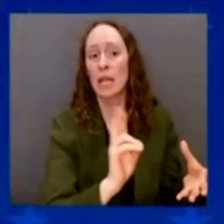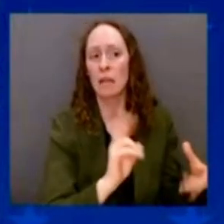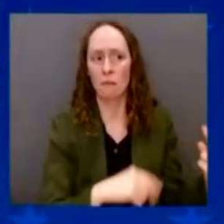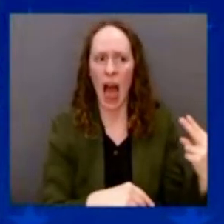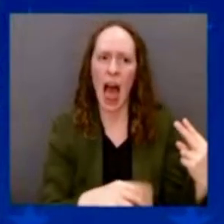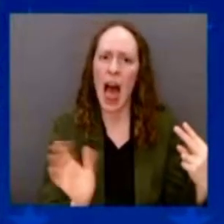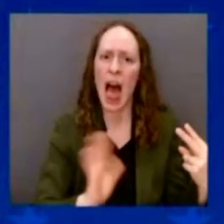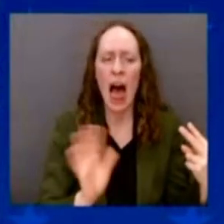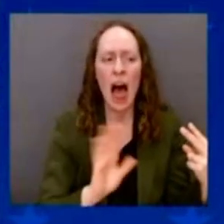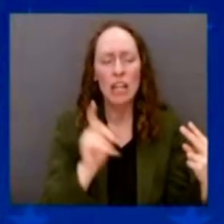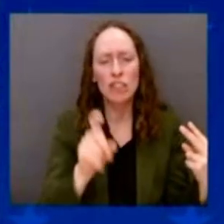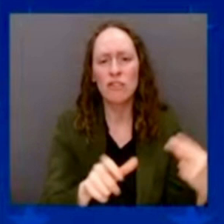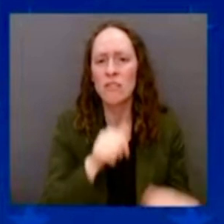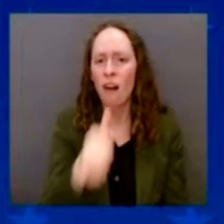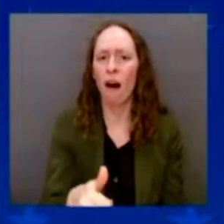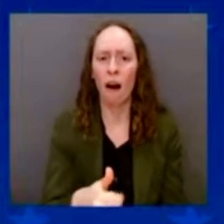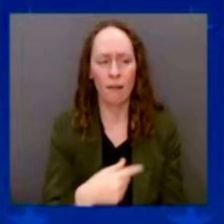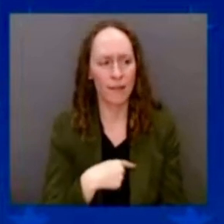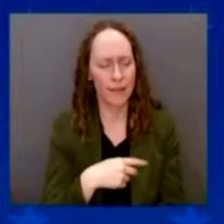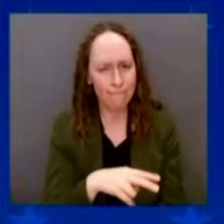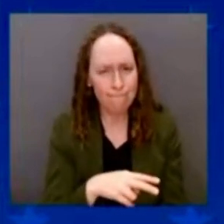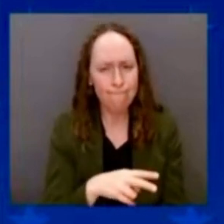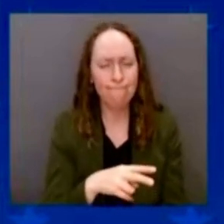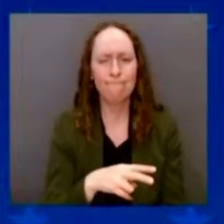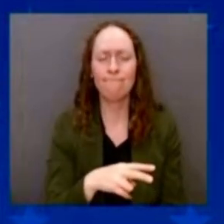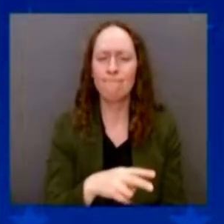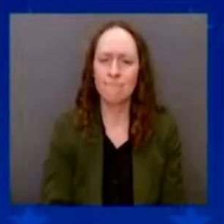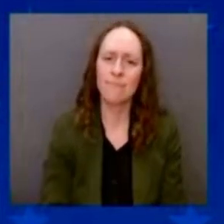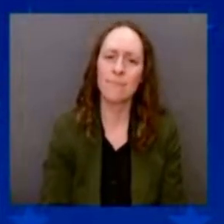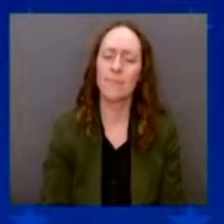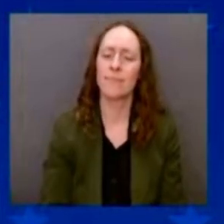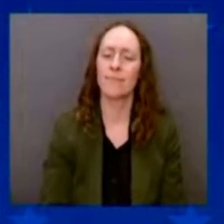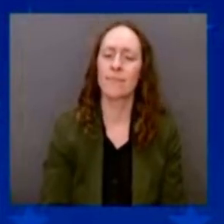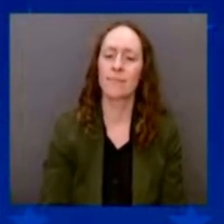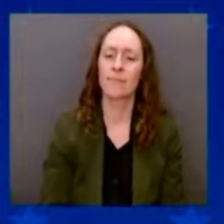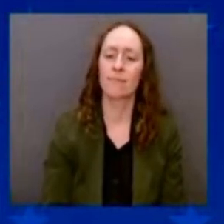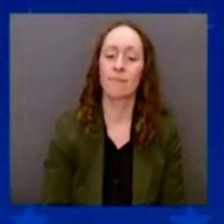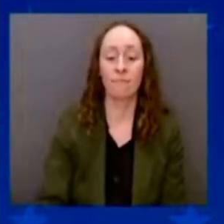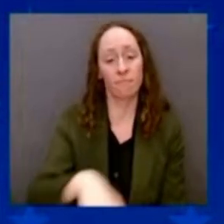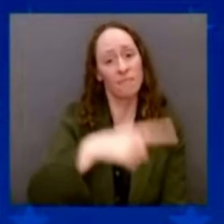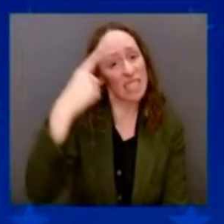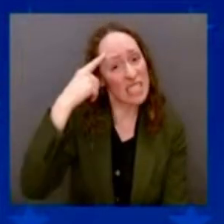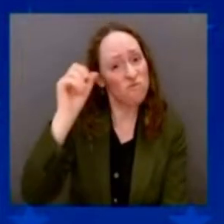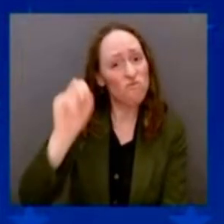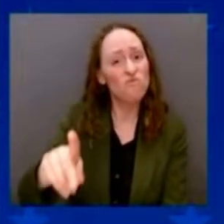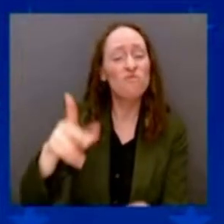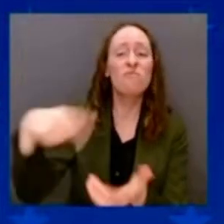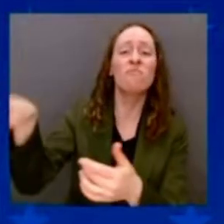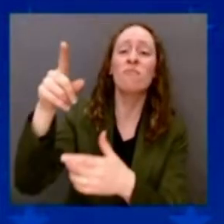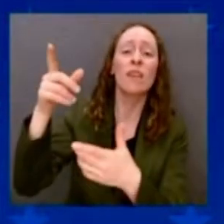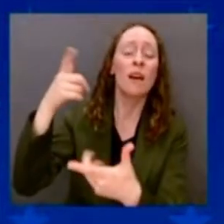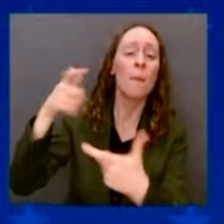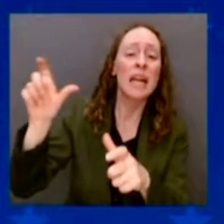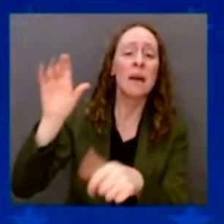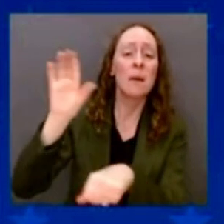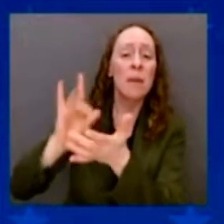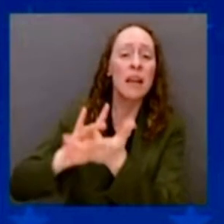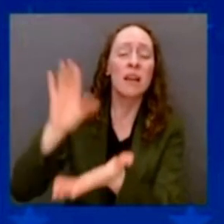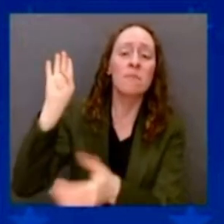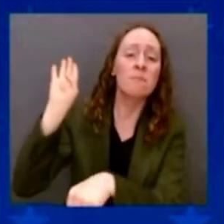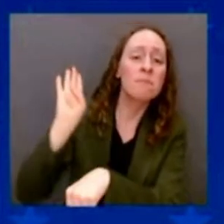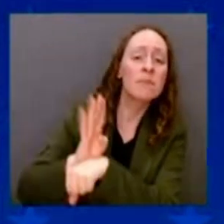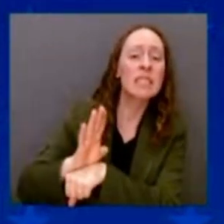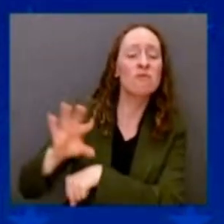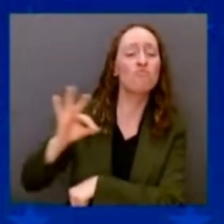profits, exorbitant profits at the expense of American people. That's not hyperbole. That's a fact. Medicare finally has the